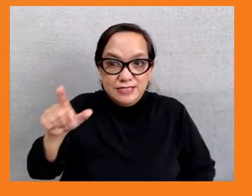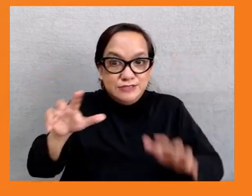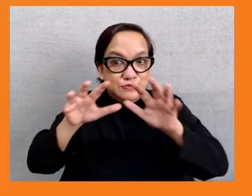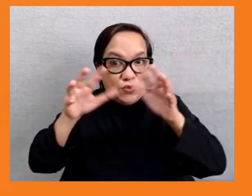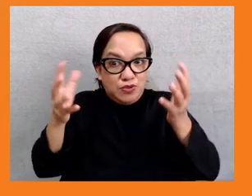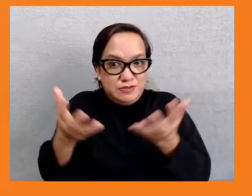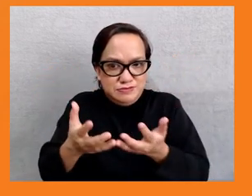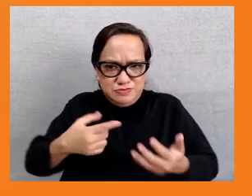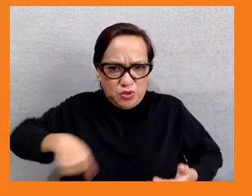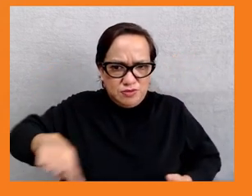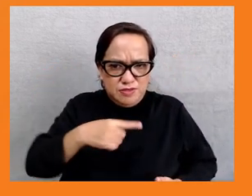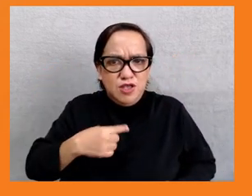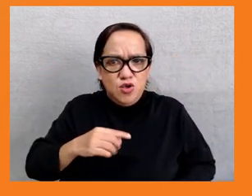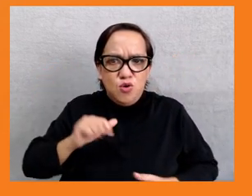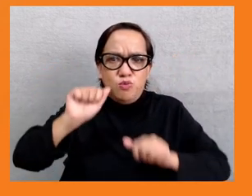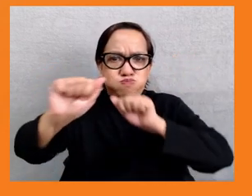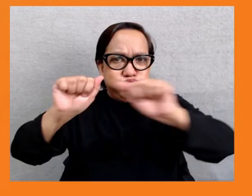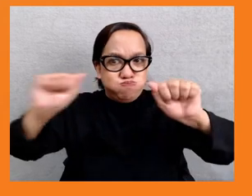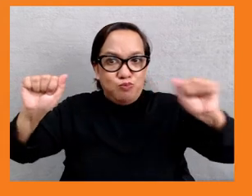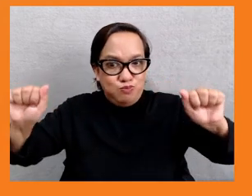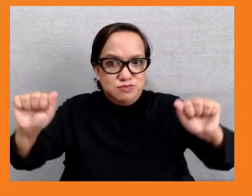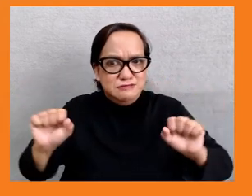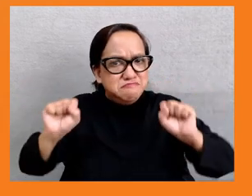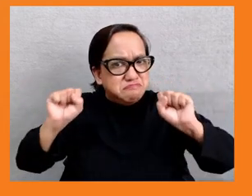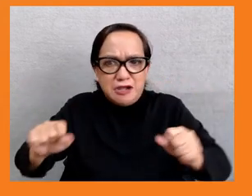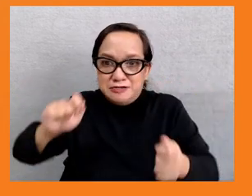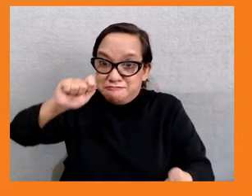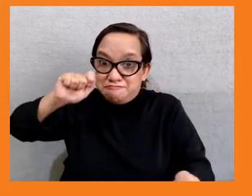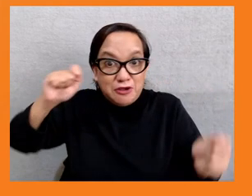make differently and I'd like to end here. Thank you so much.